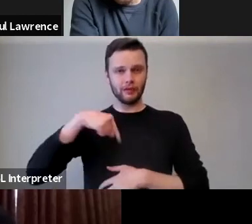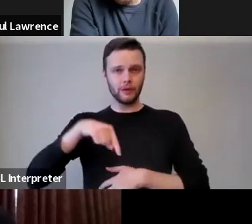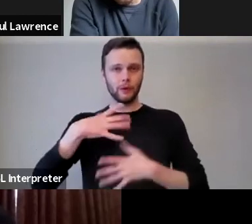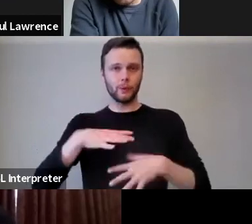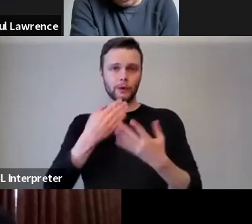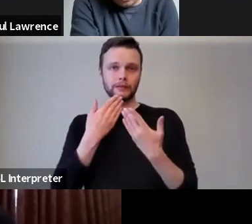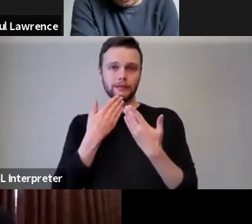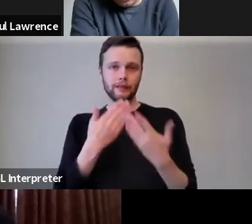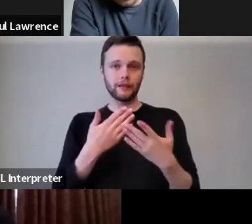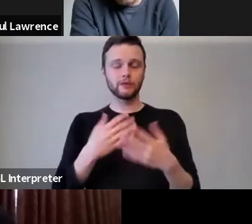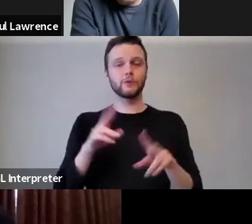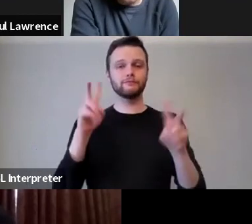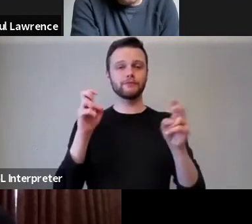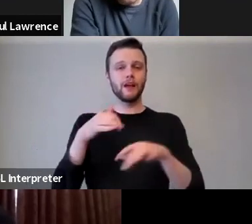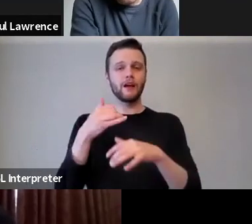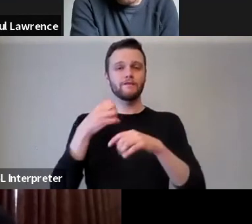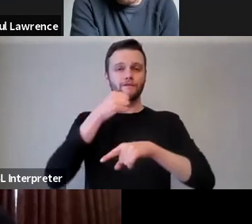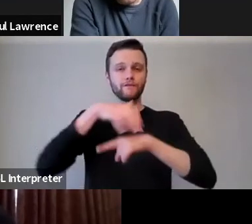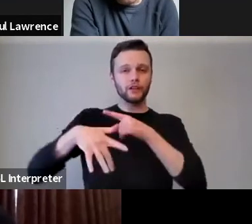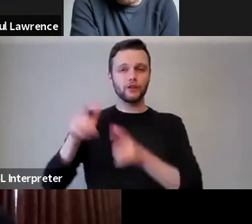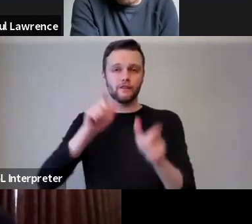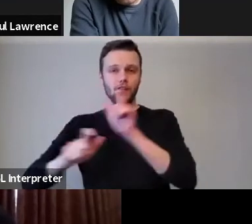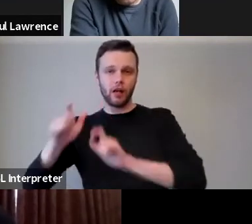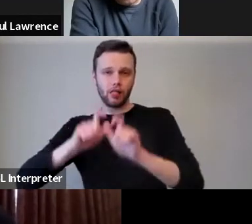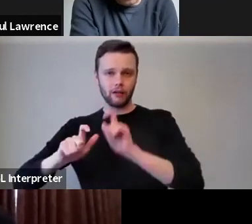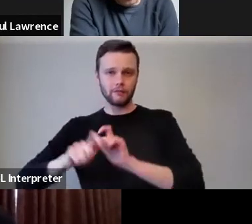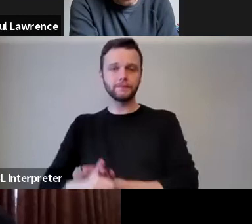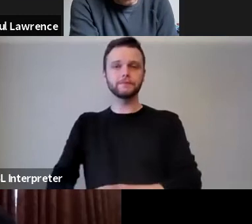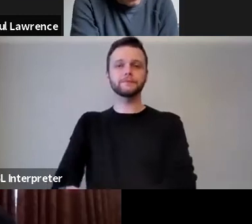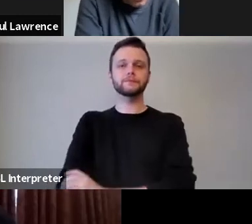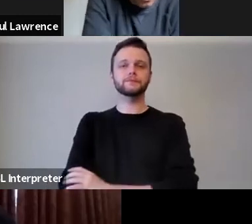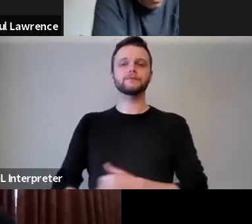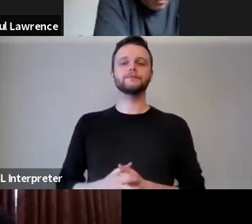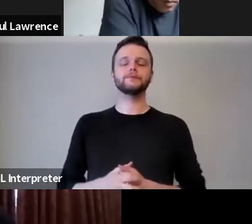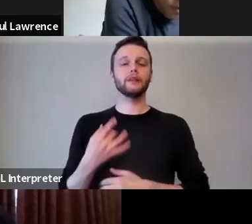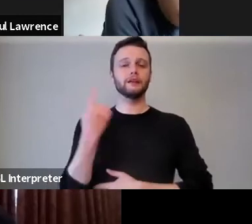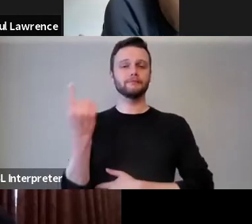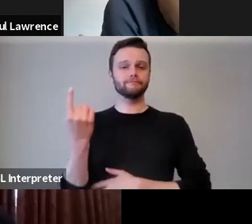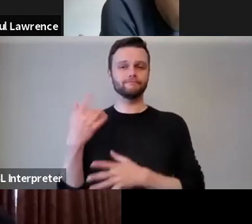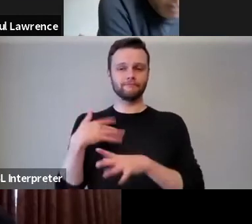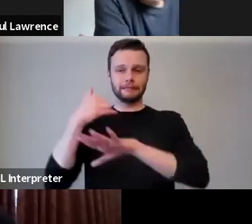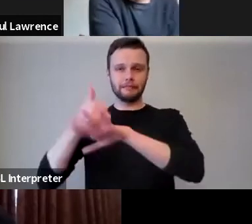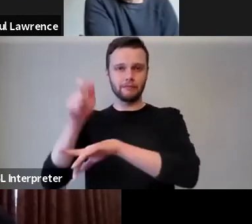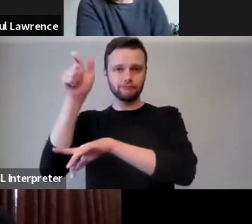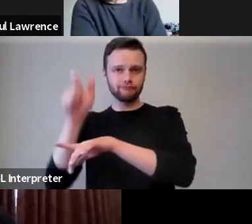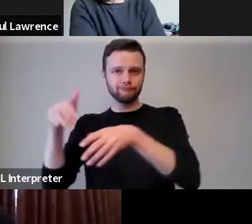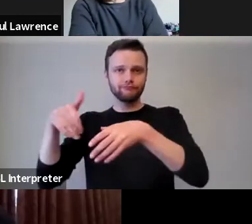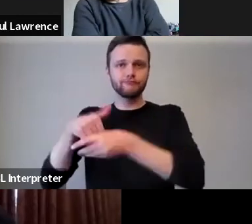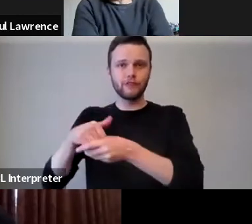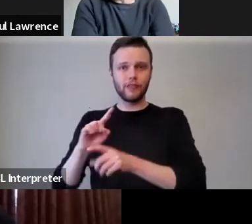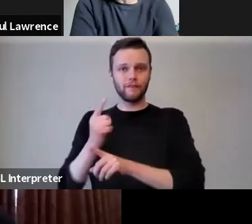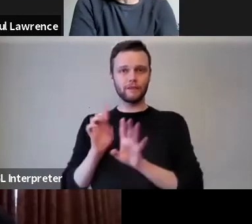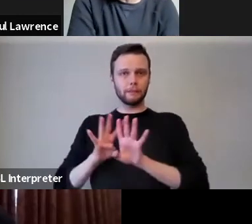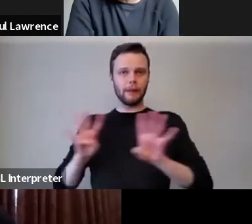to Fringe of Colour initiated by Jeff Brough, who is a guest on our first panel for Edinburgh Culture Conversations, which has